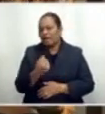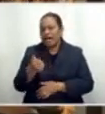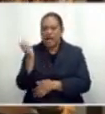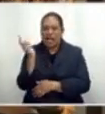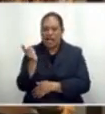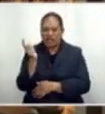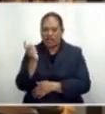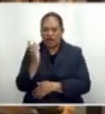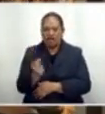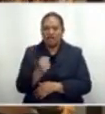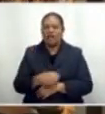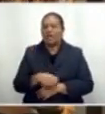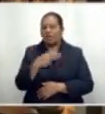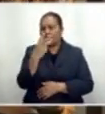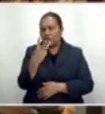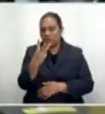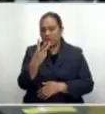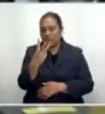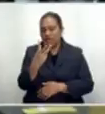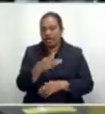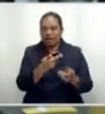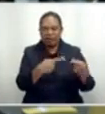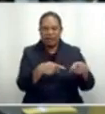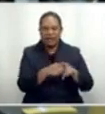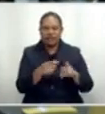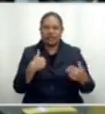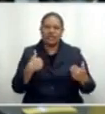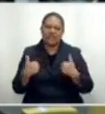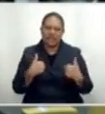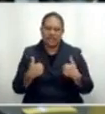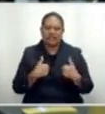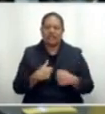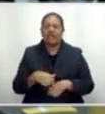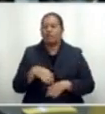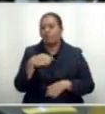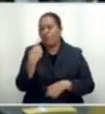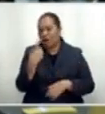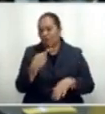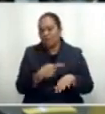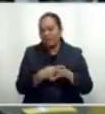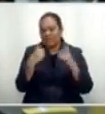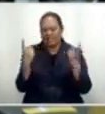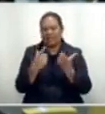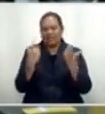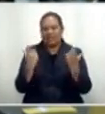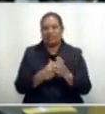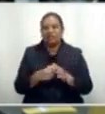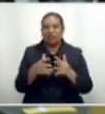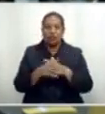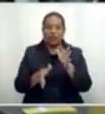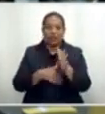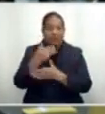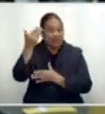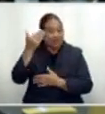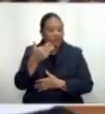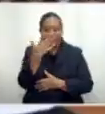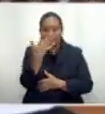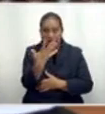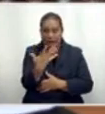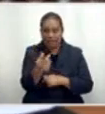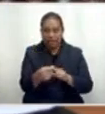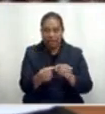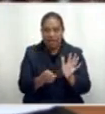held at the three universities during the week-long celebrations. On Wednesday evening at 5 p